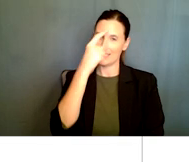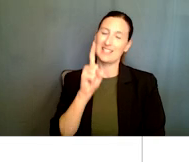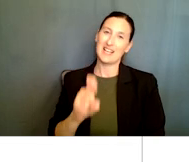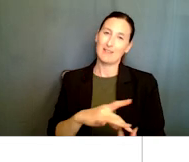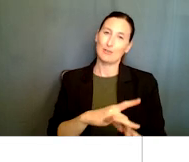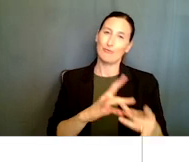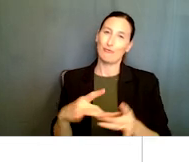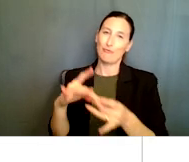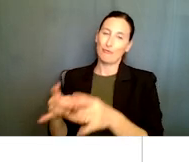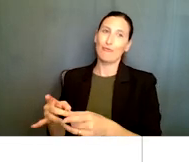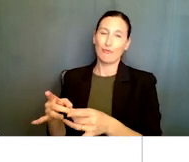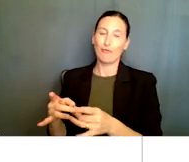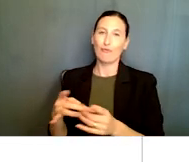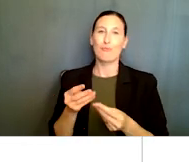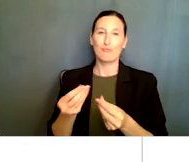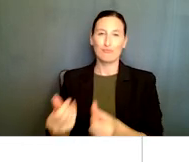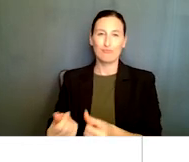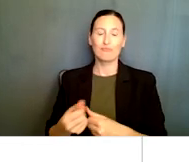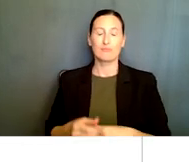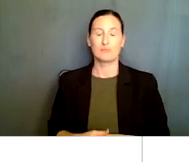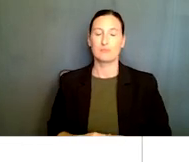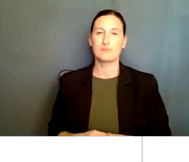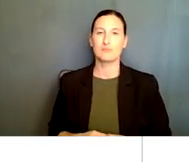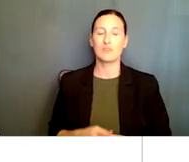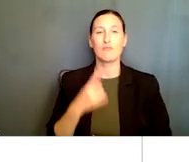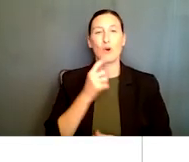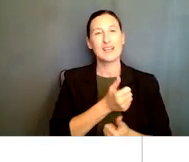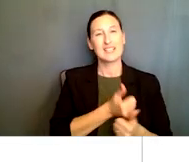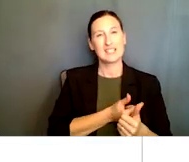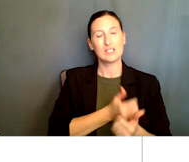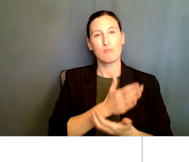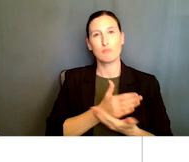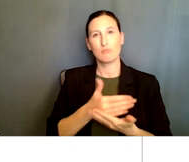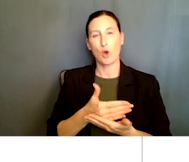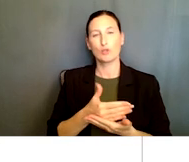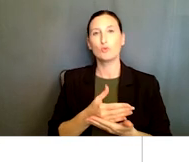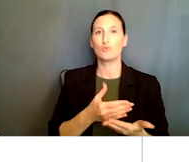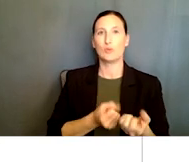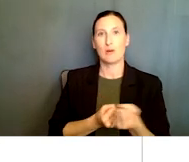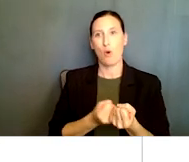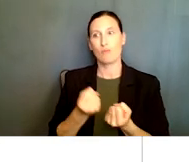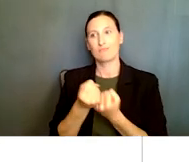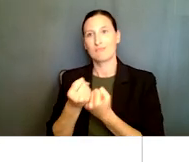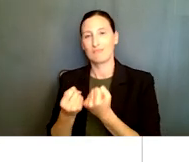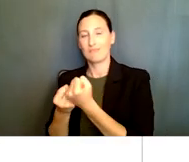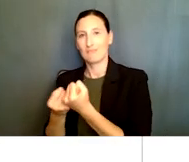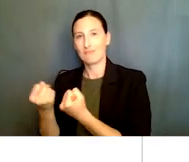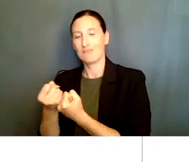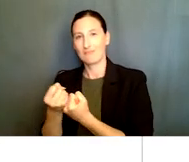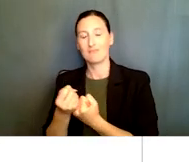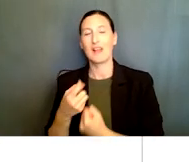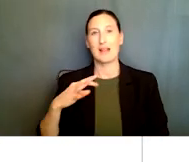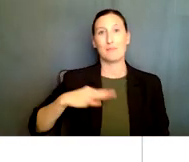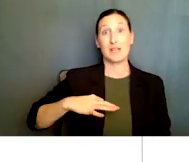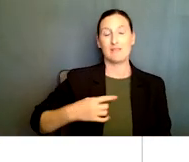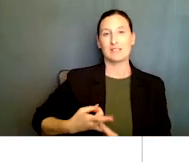synergy where each part contributes to the project, but also benefits from